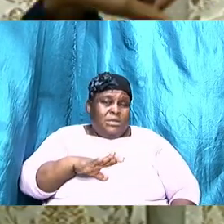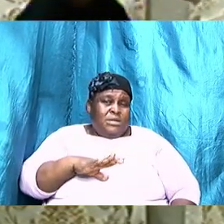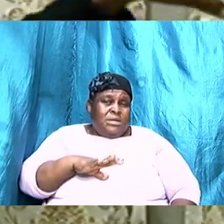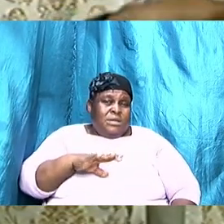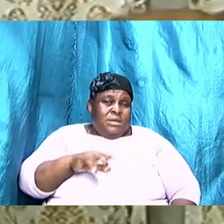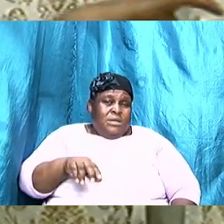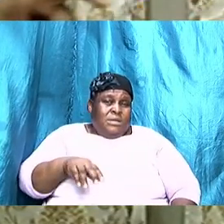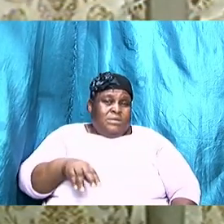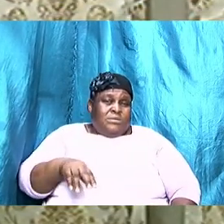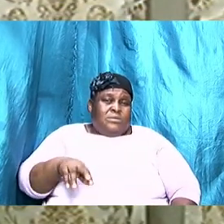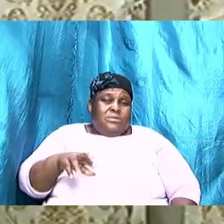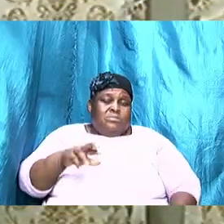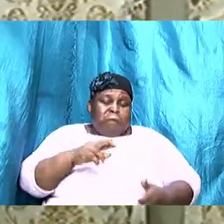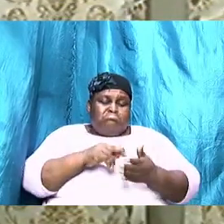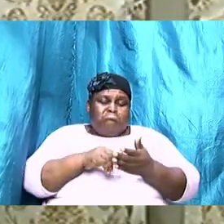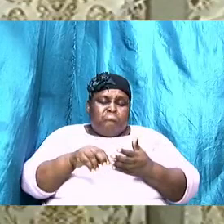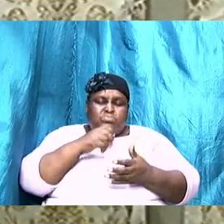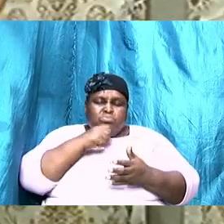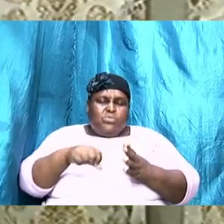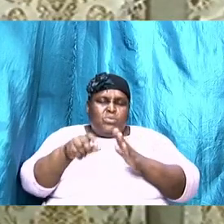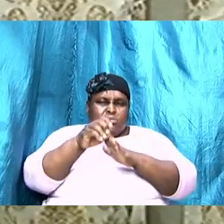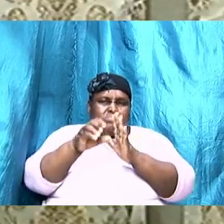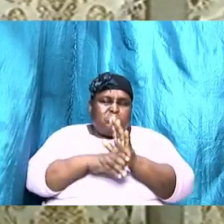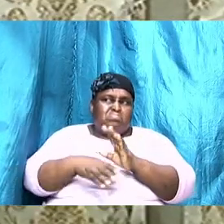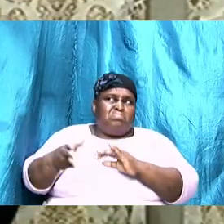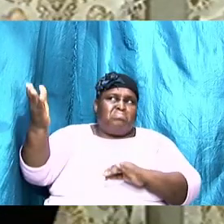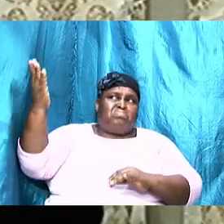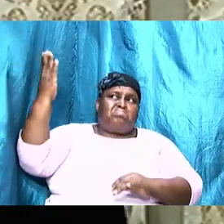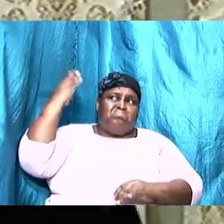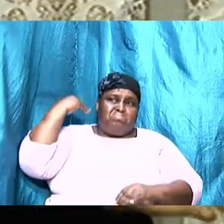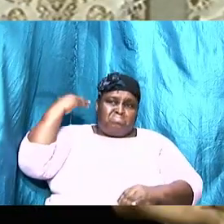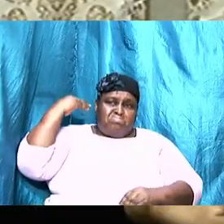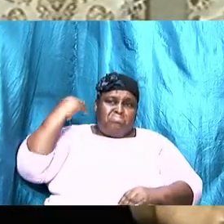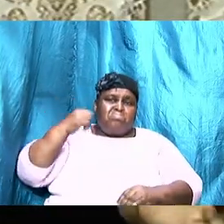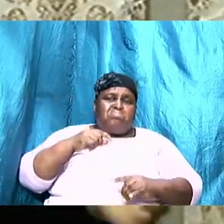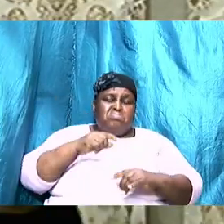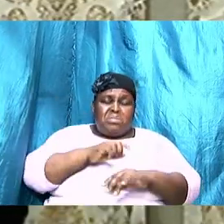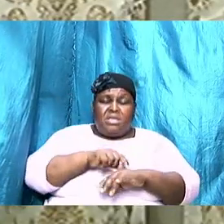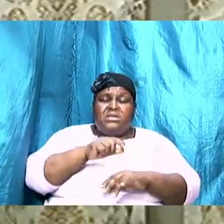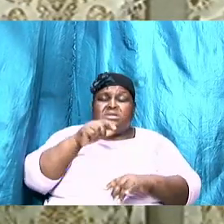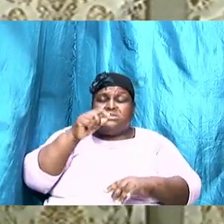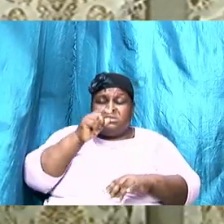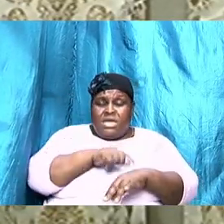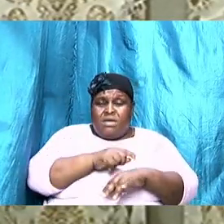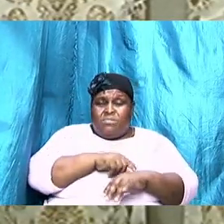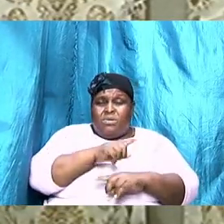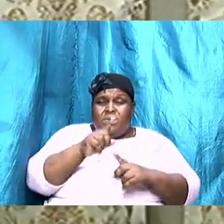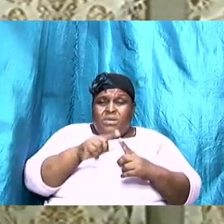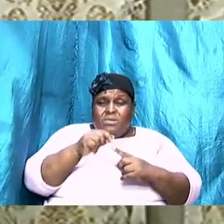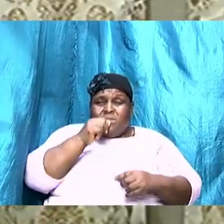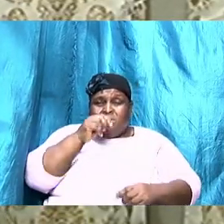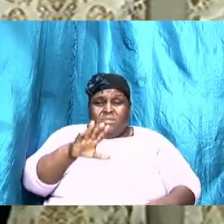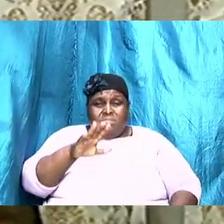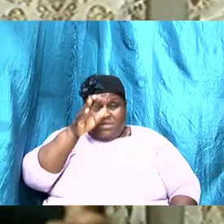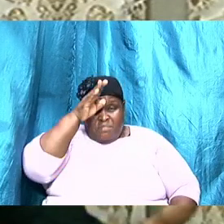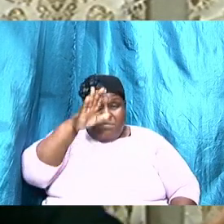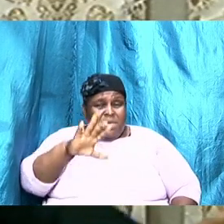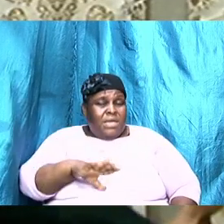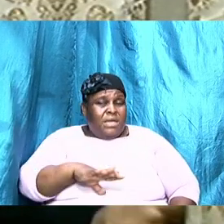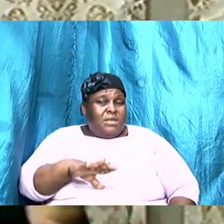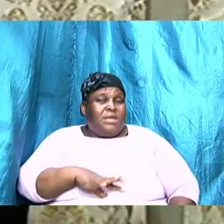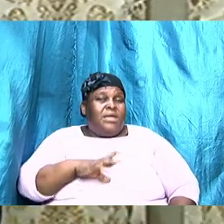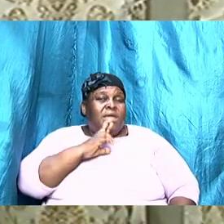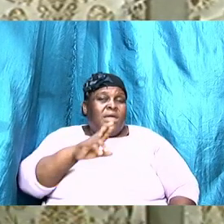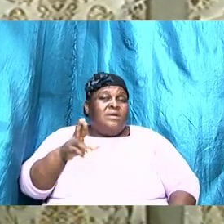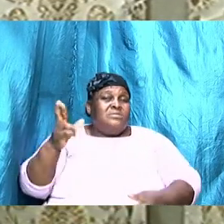times way back at a time when the men are the dominant force the men